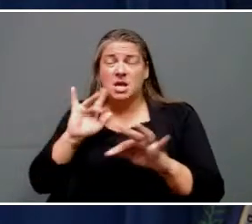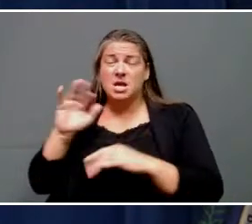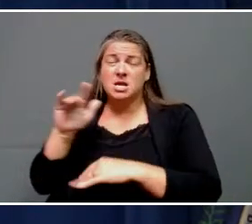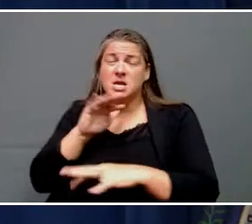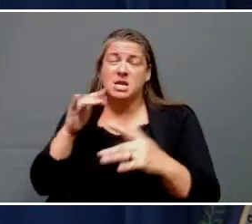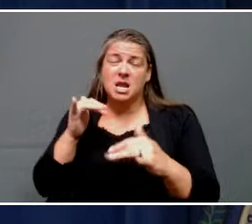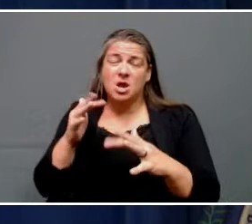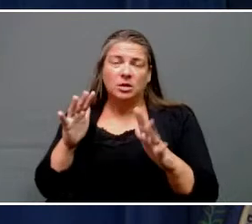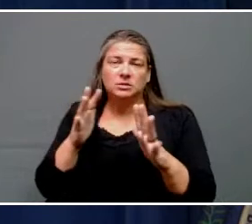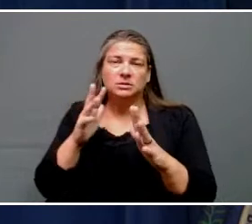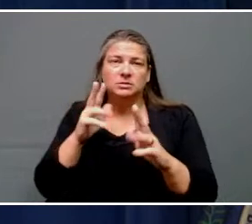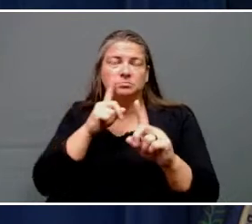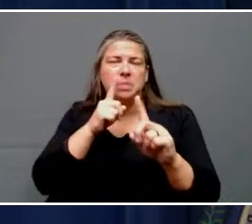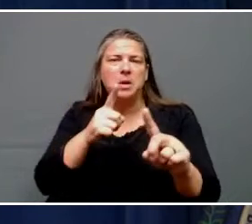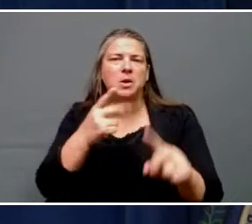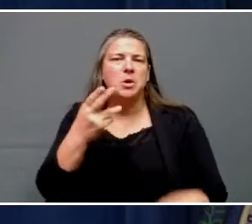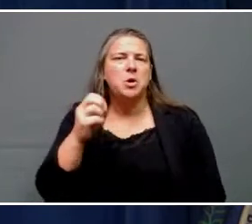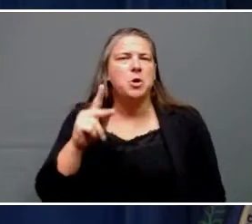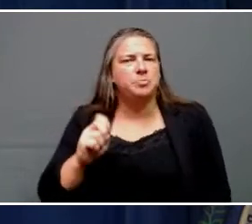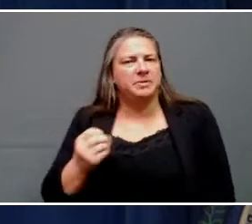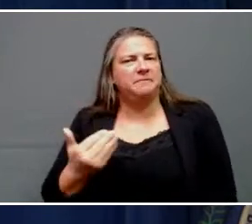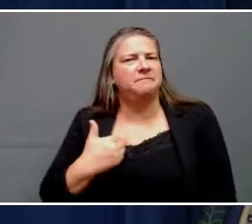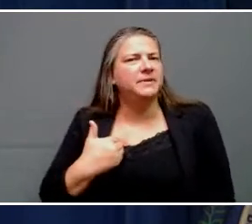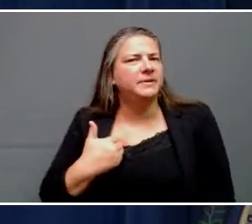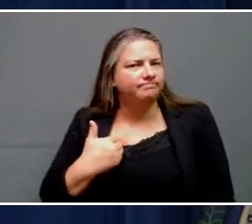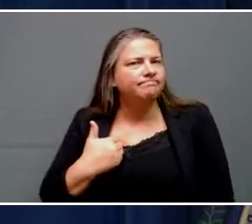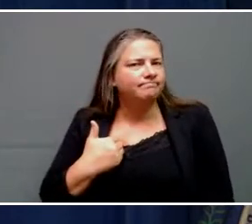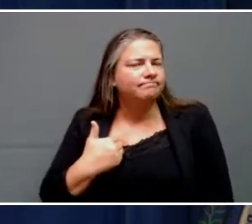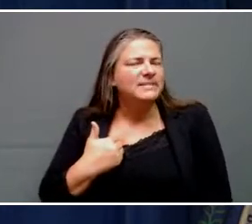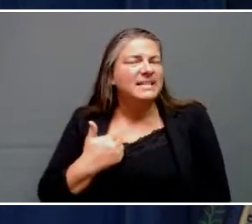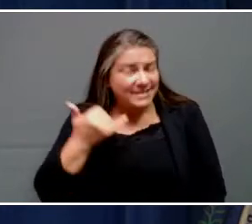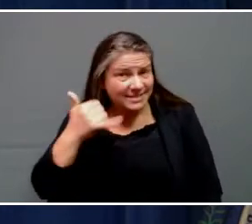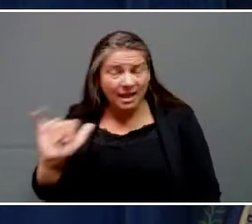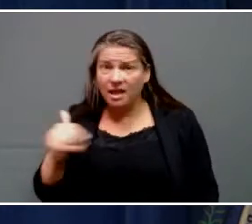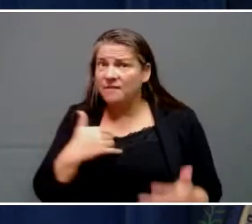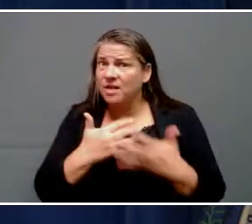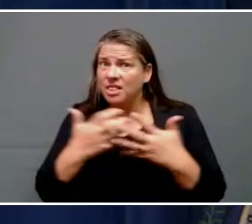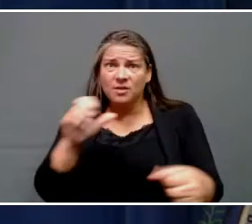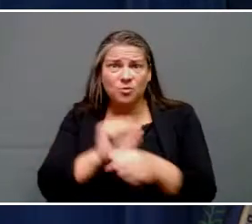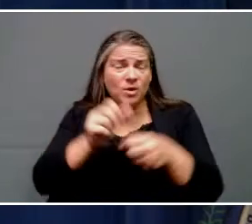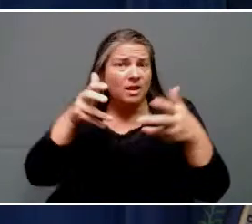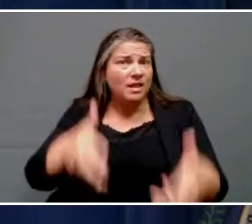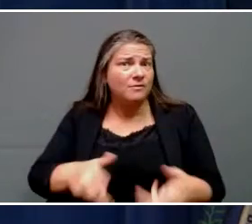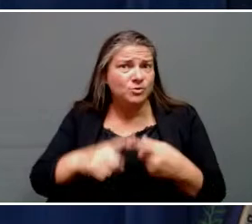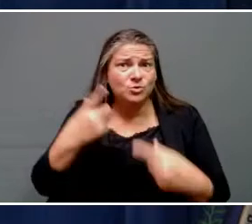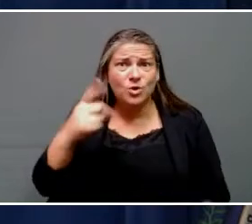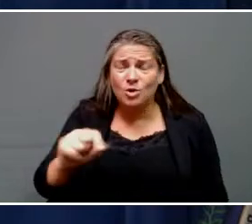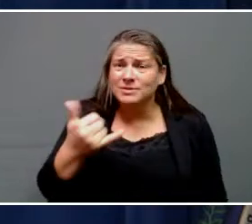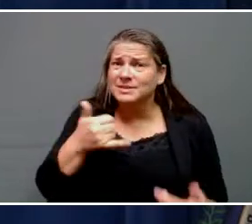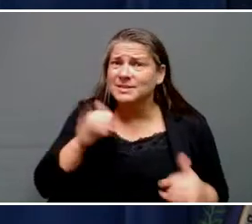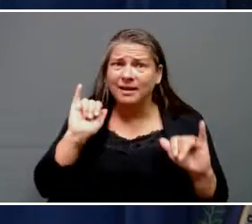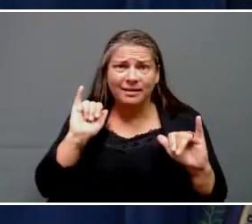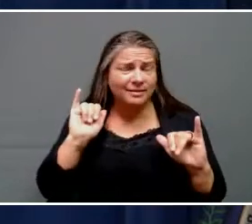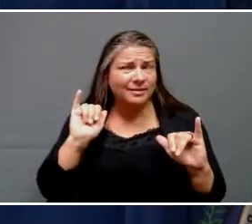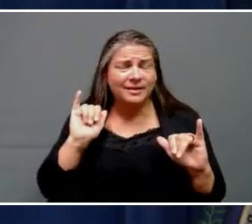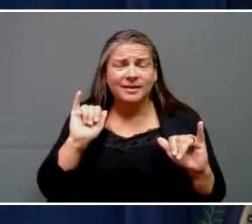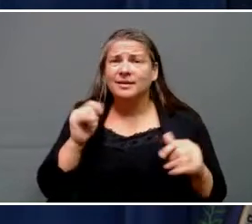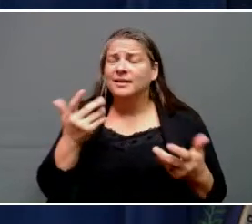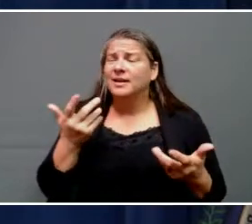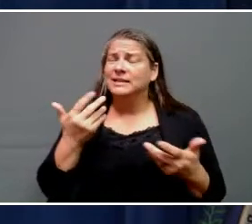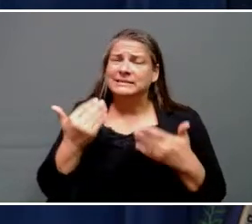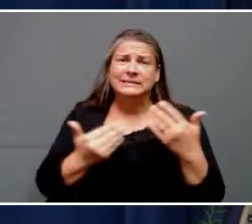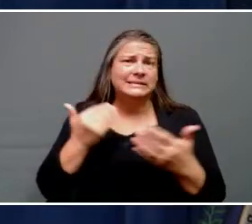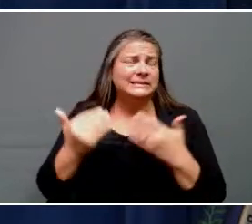work to be done. Moving from an emergency to a stabilization phase in and of itself is significant, but the